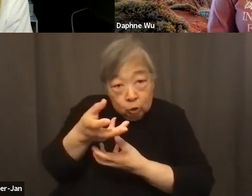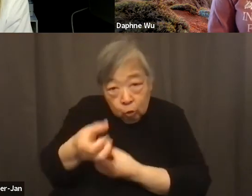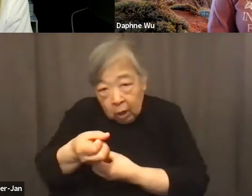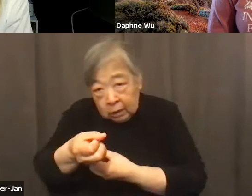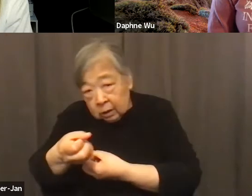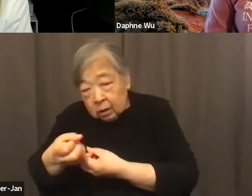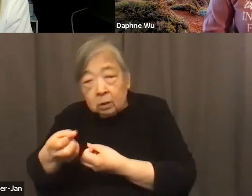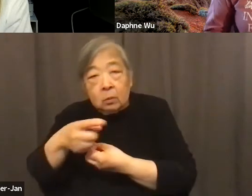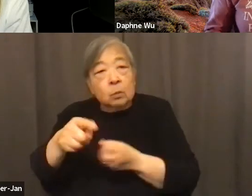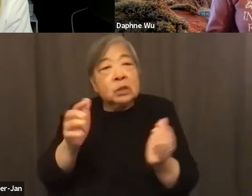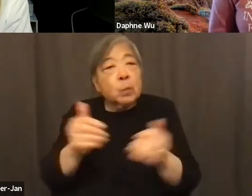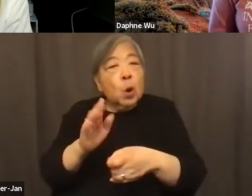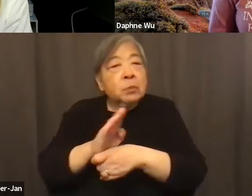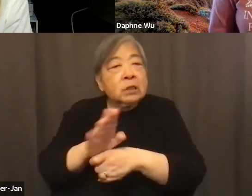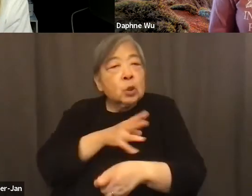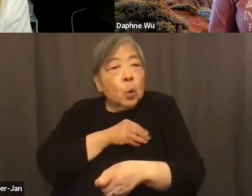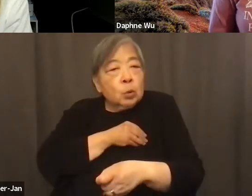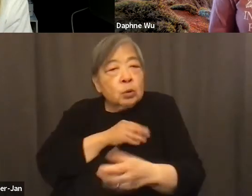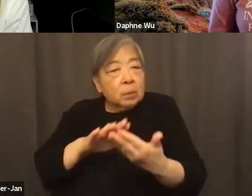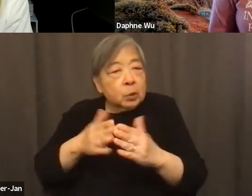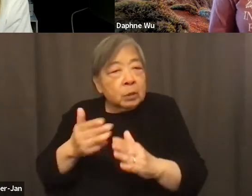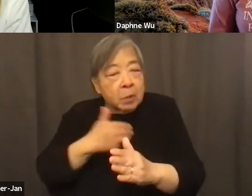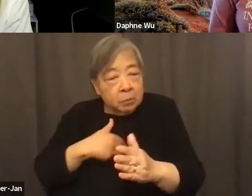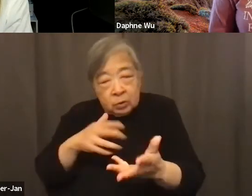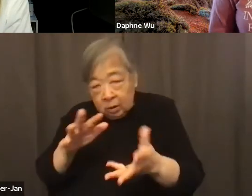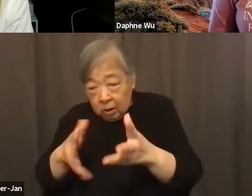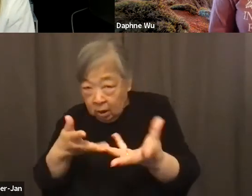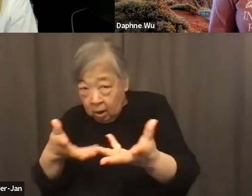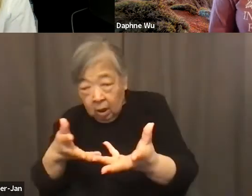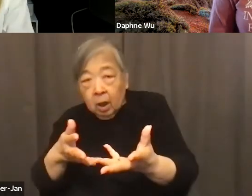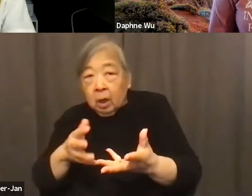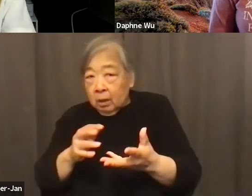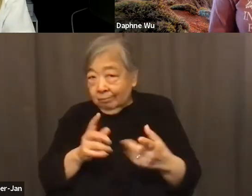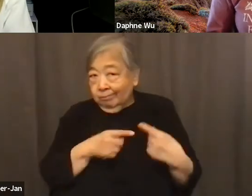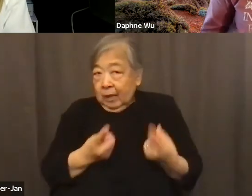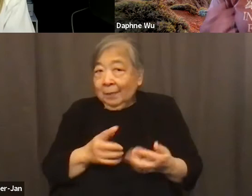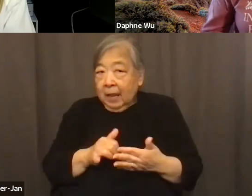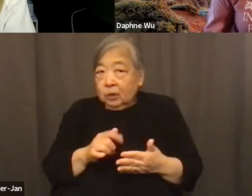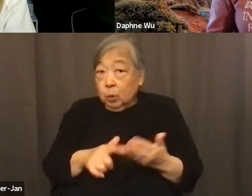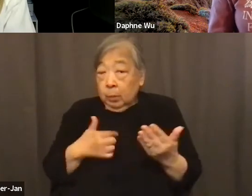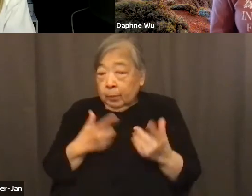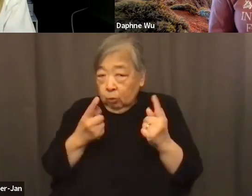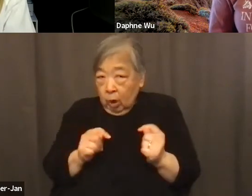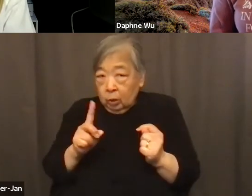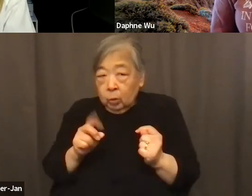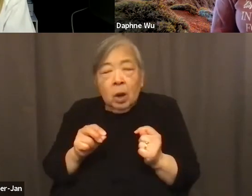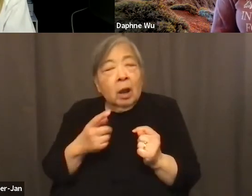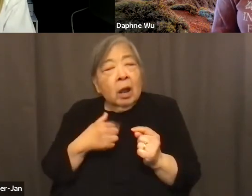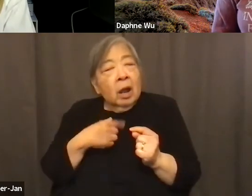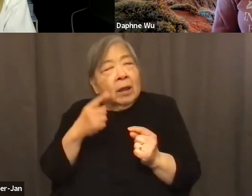owners and community members, that's been a lot of what we've been trying to do. And I think,